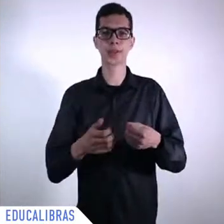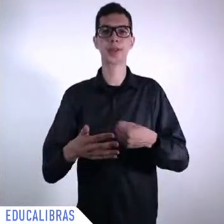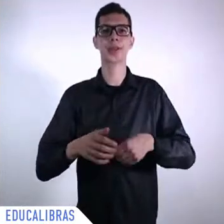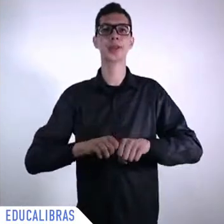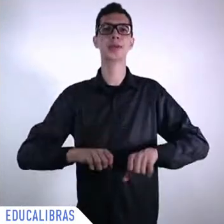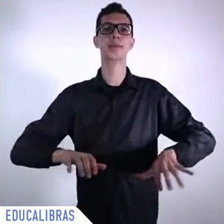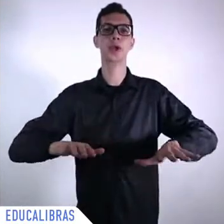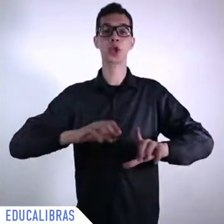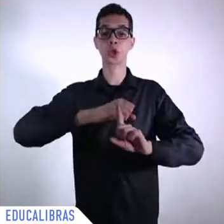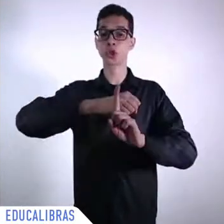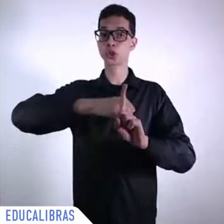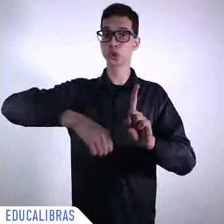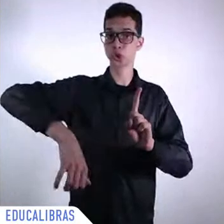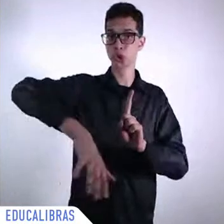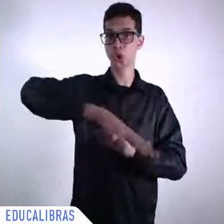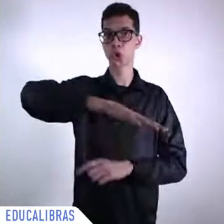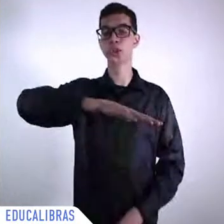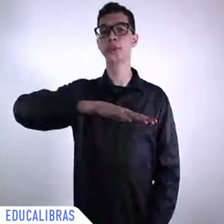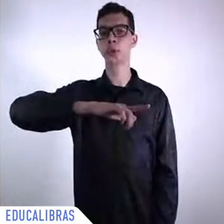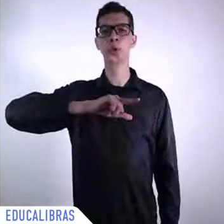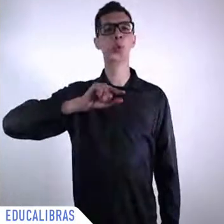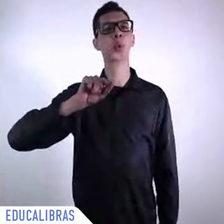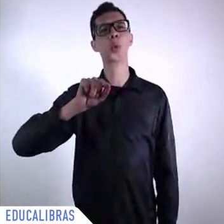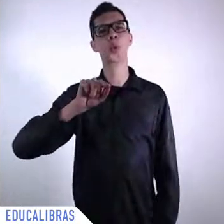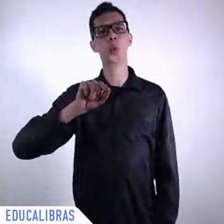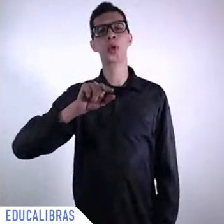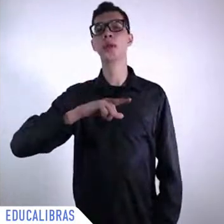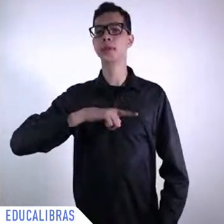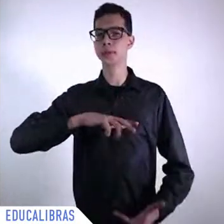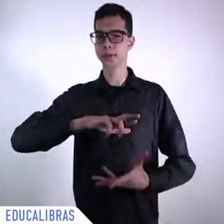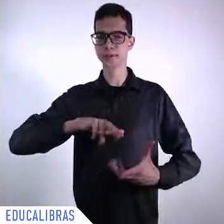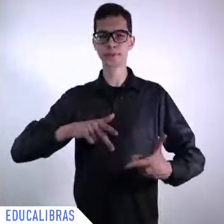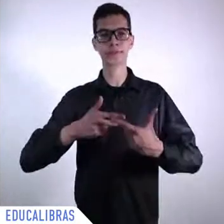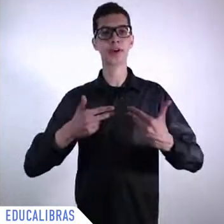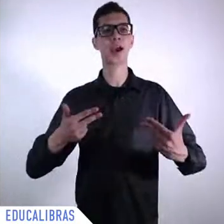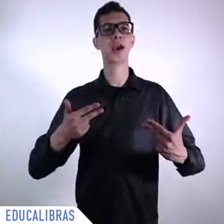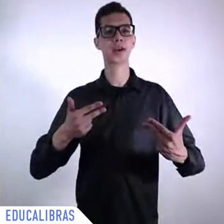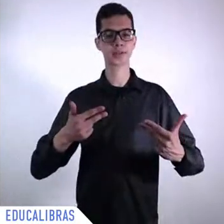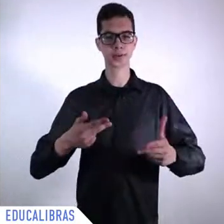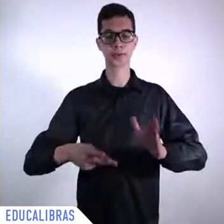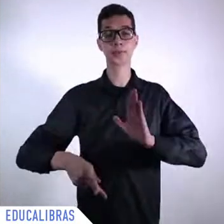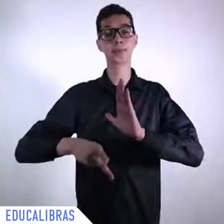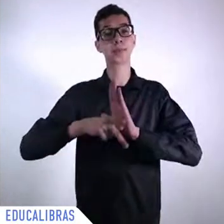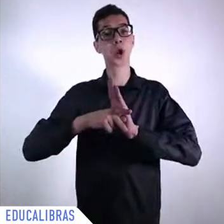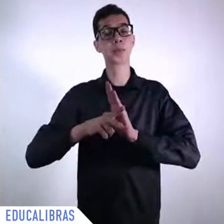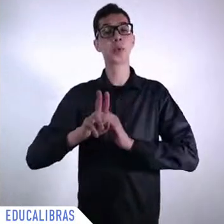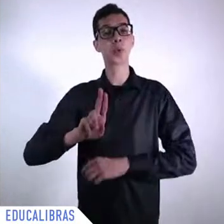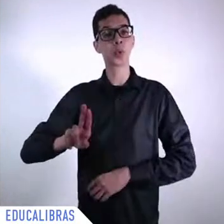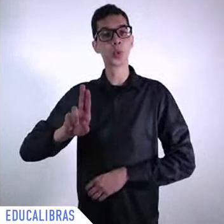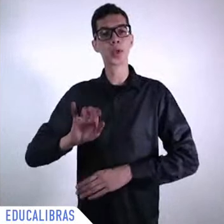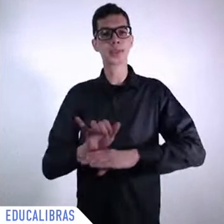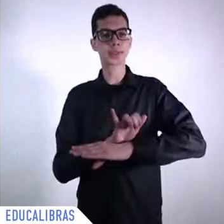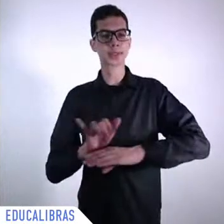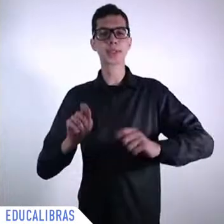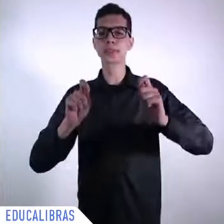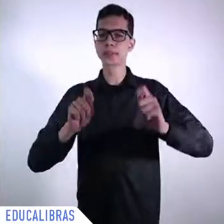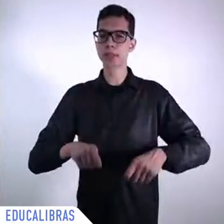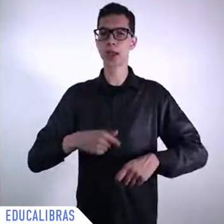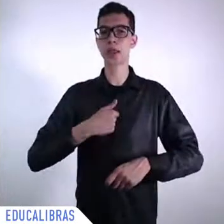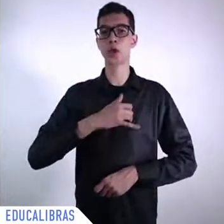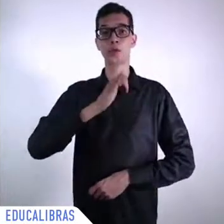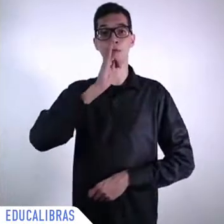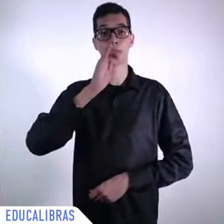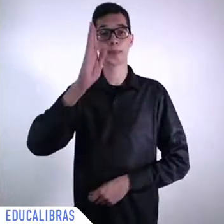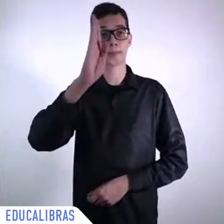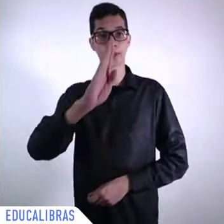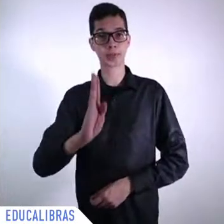a country that has, I would say, ups and downs in its own history of social development, a country